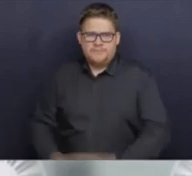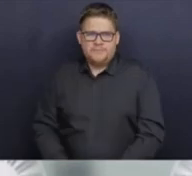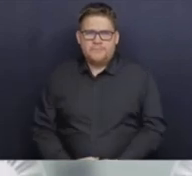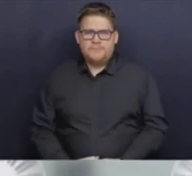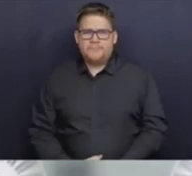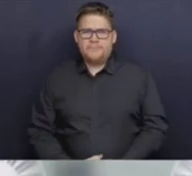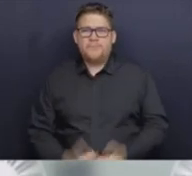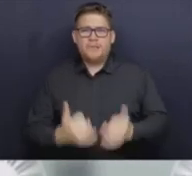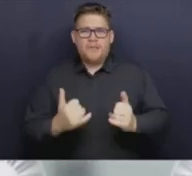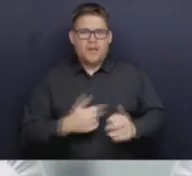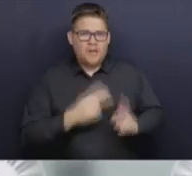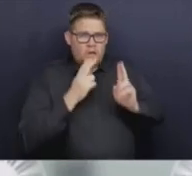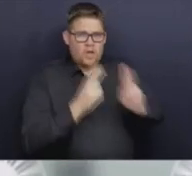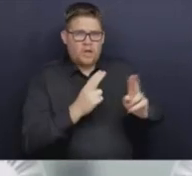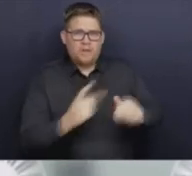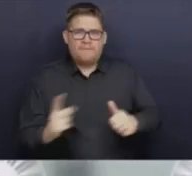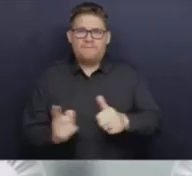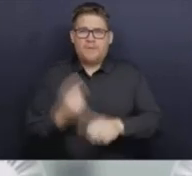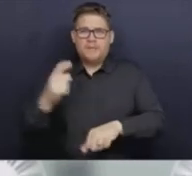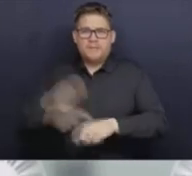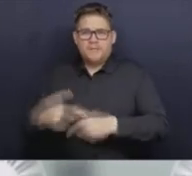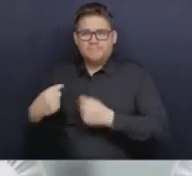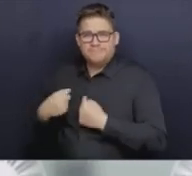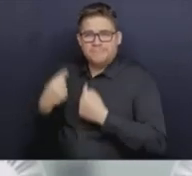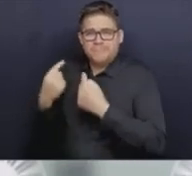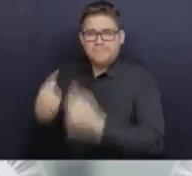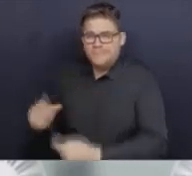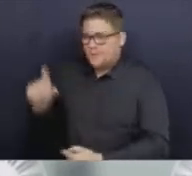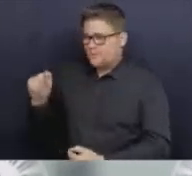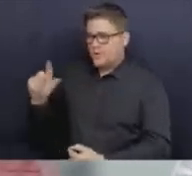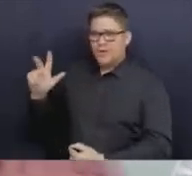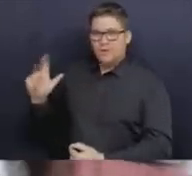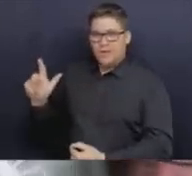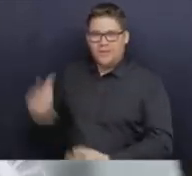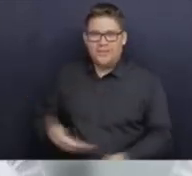honour, for the first time in 2023, to introduce Dr. Bonnie Henry.